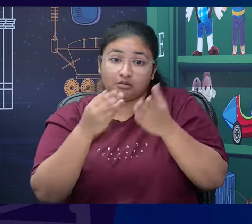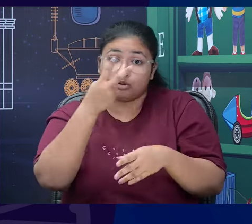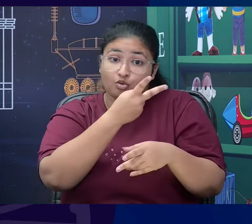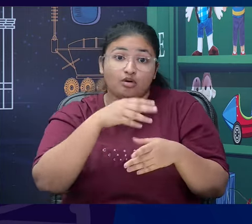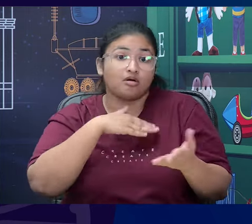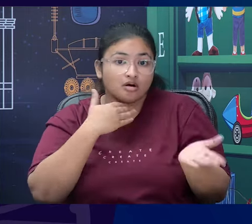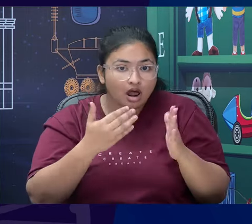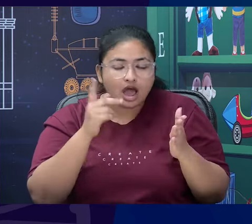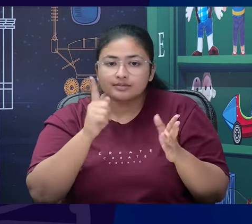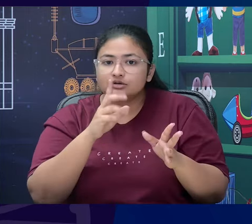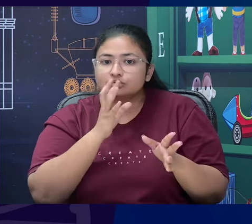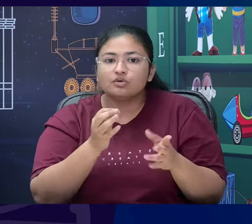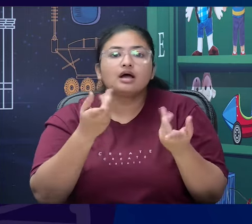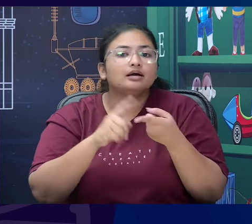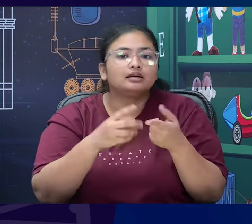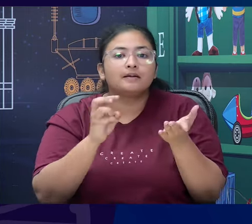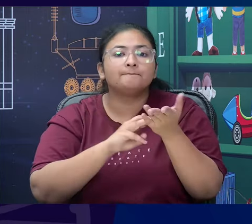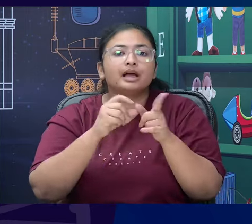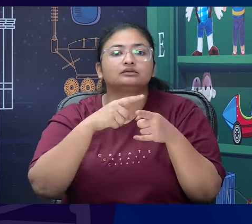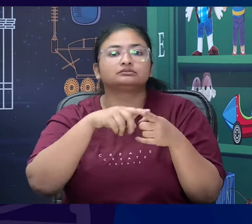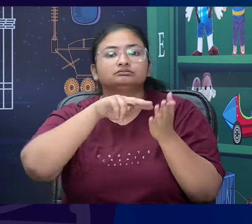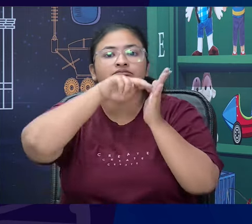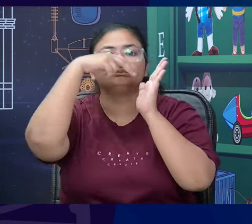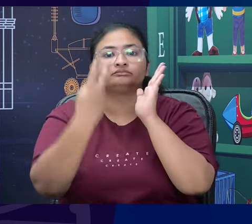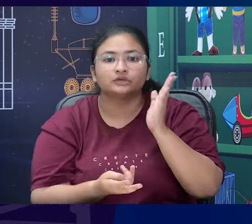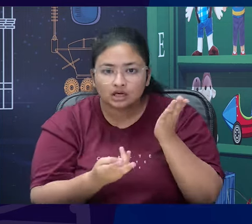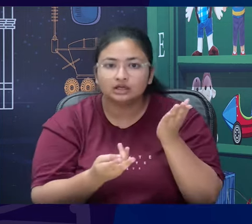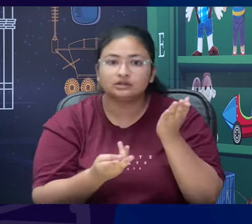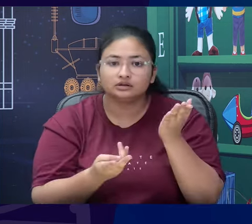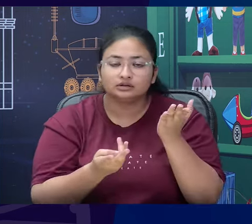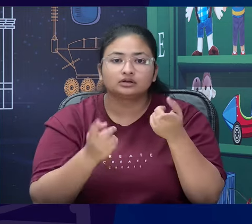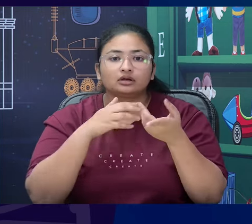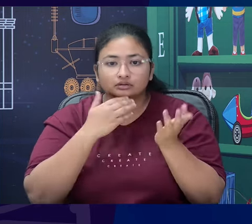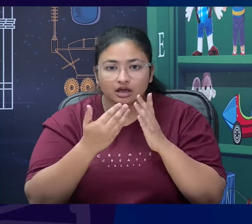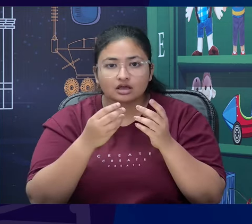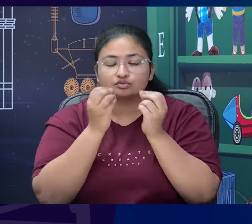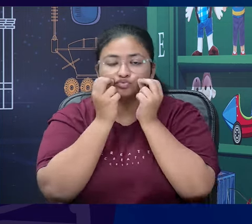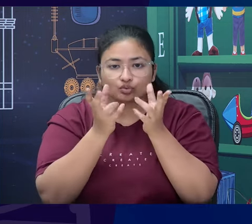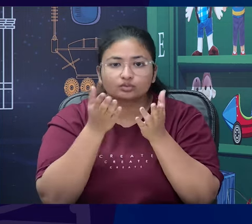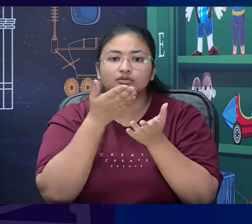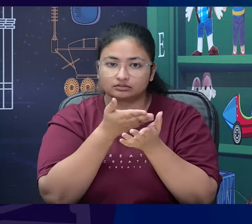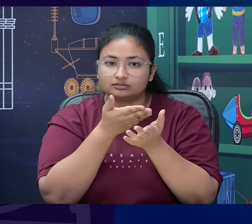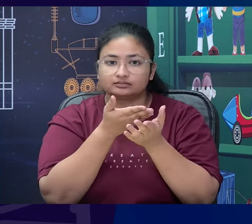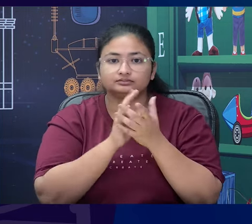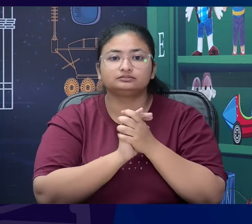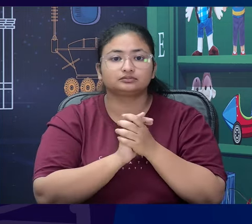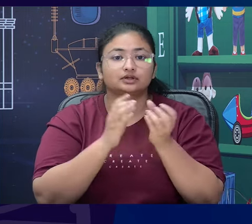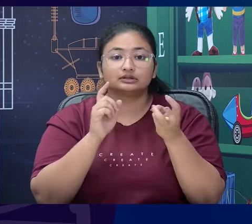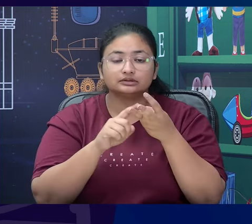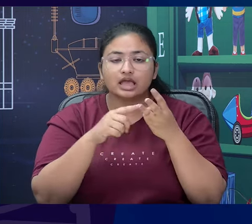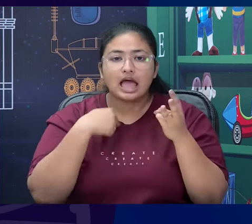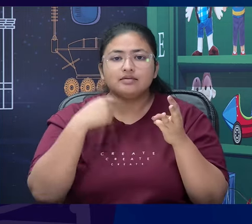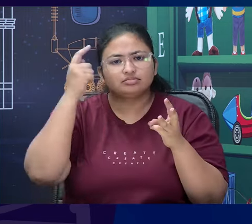to the suspense. And finally, we have these you know special characters which are different than what we